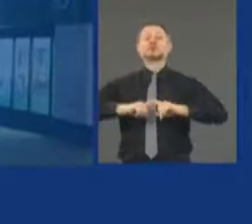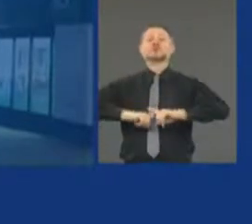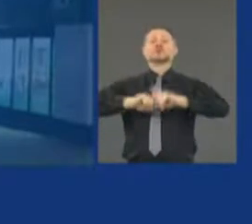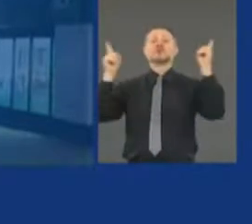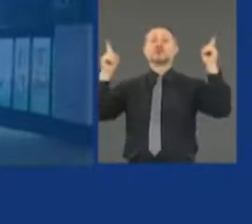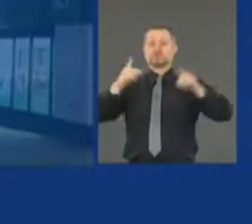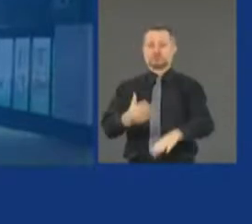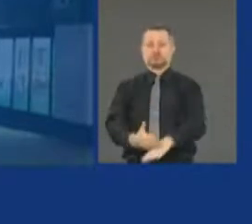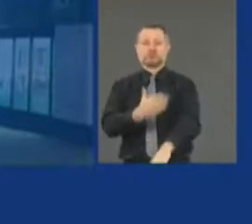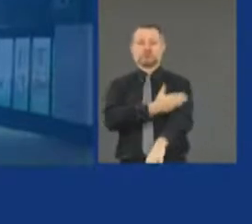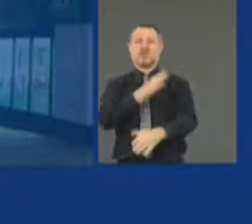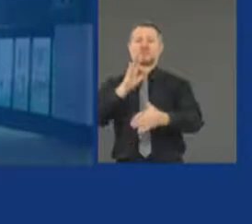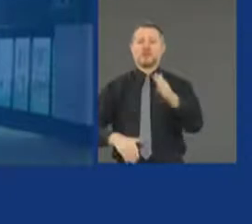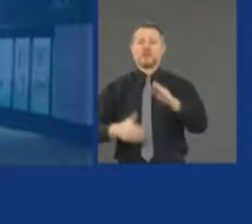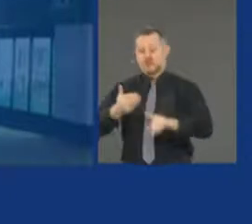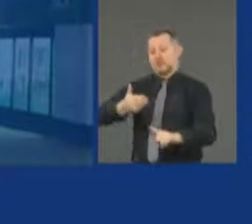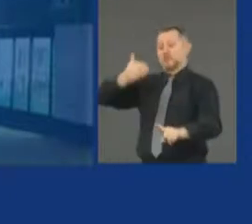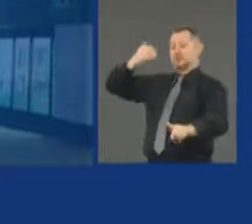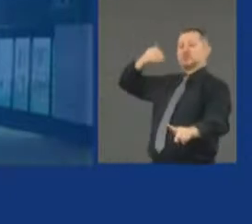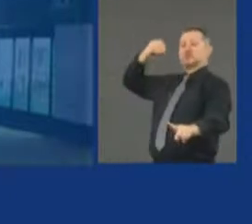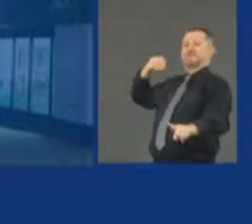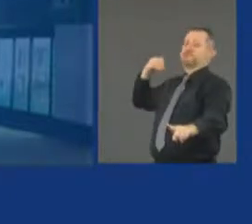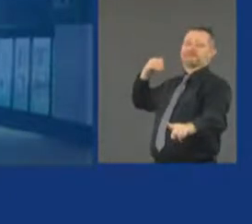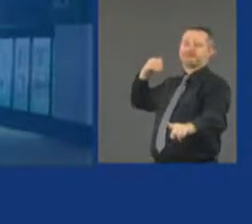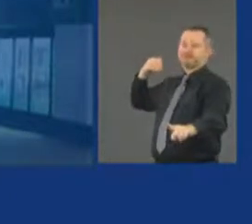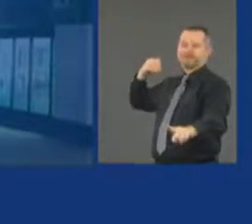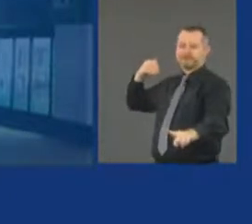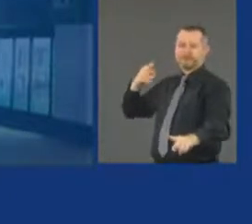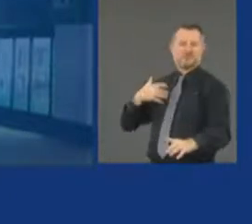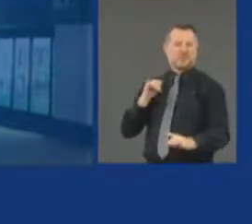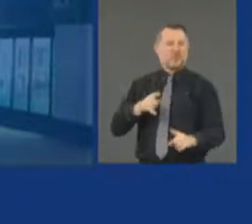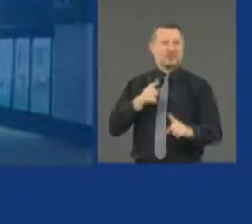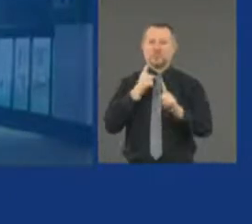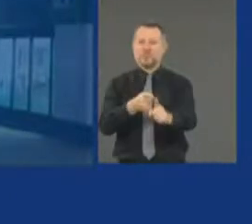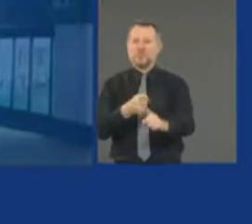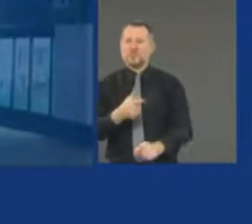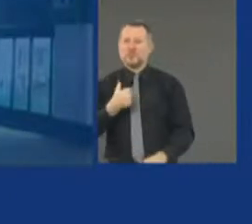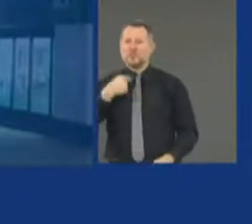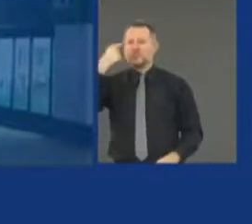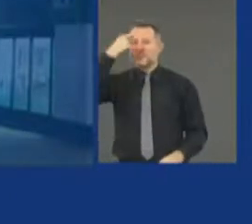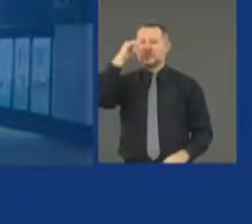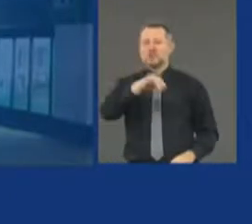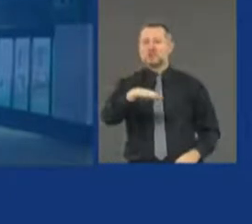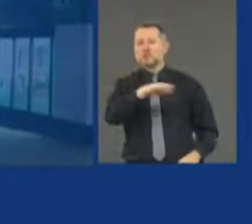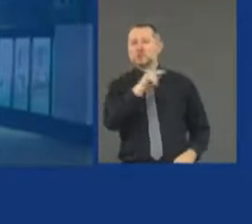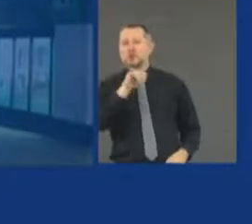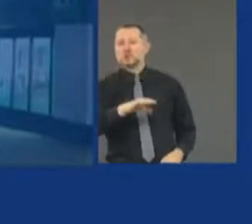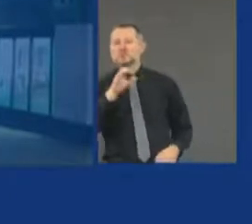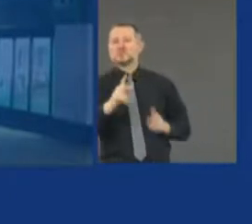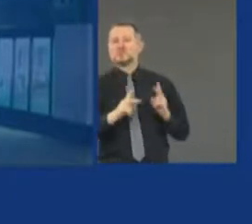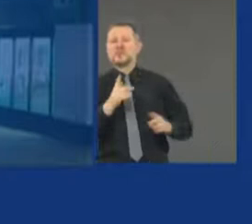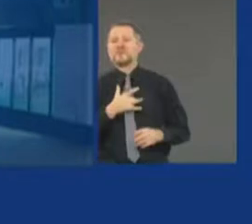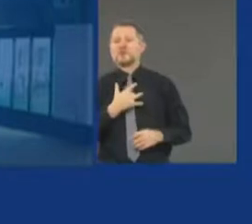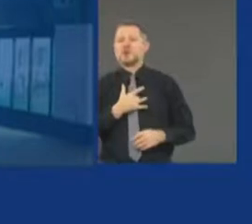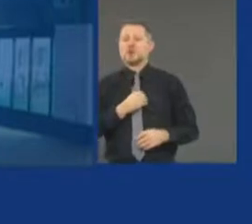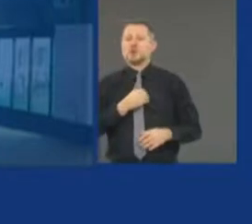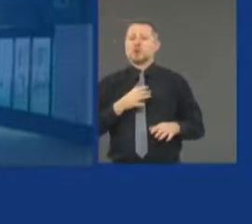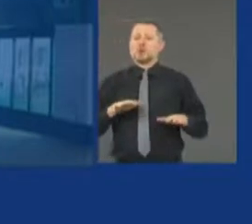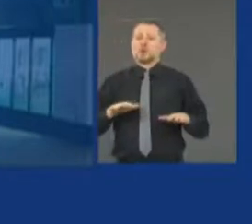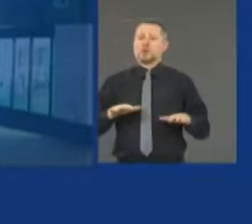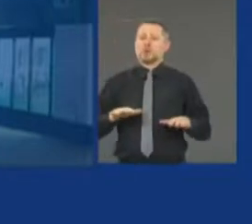And that's what it's all about. And I think the people in New York City should feel much better today than